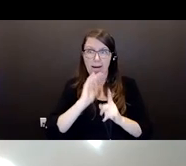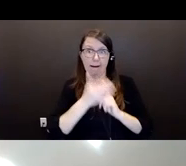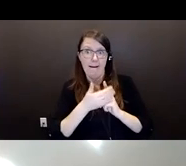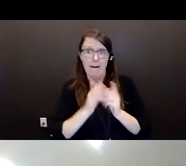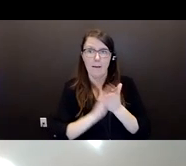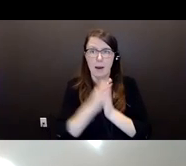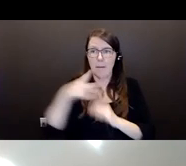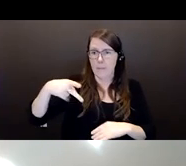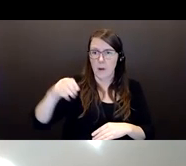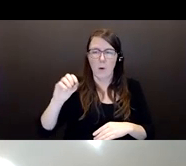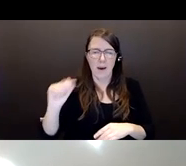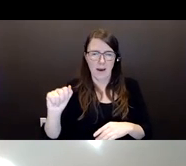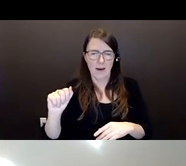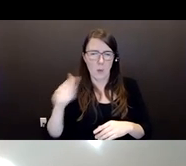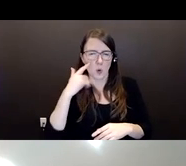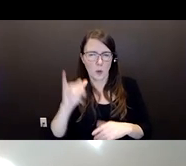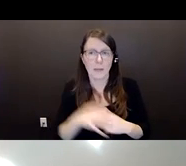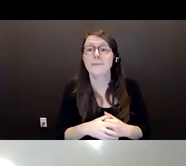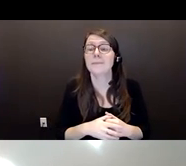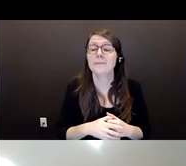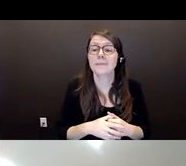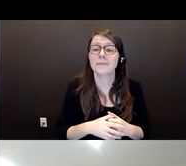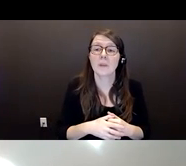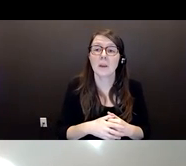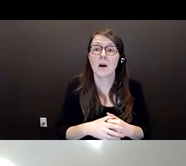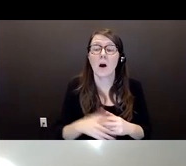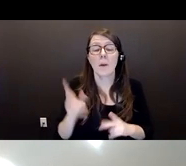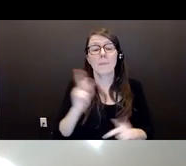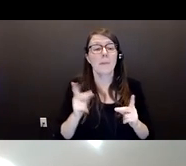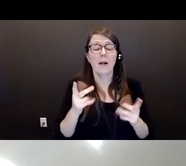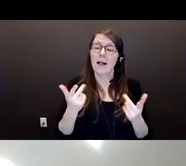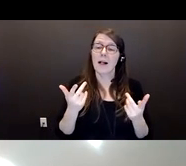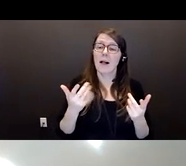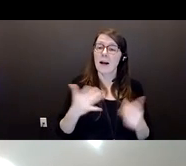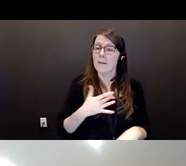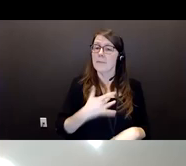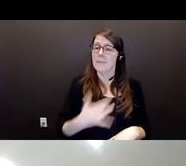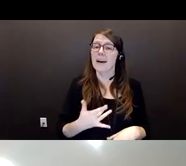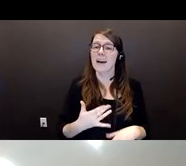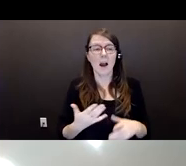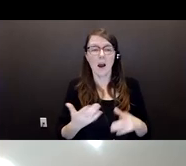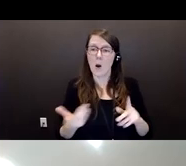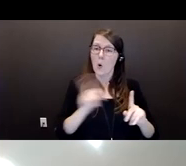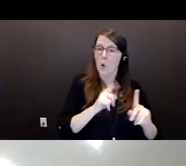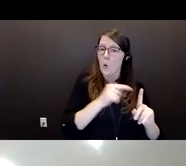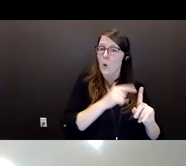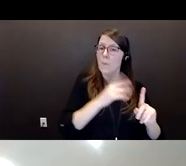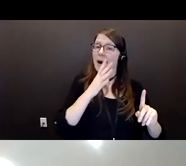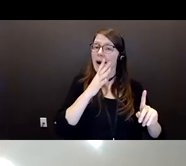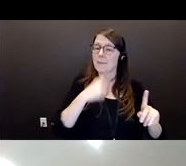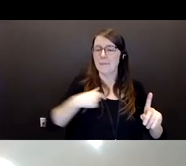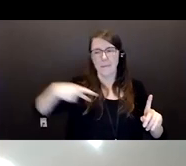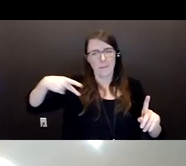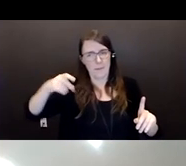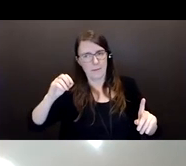my little preaching for a second, as people walk around and they go, I have power of attorney over my mom, or I have my power of attorney over my dad.